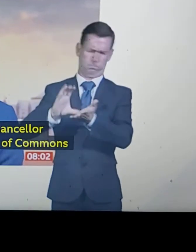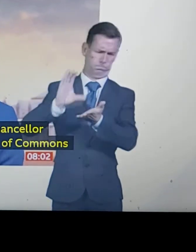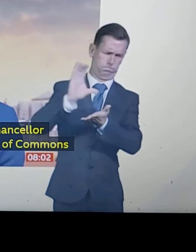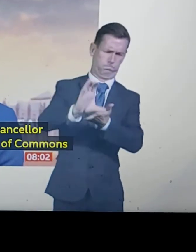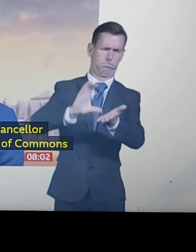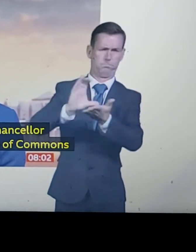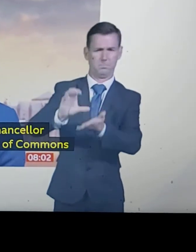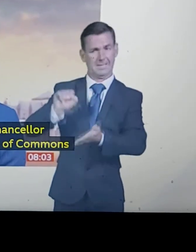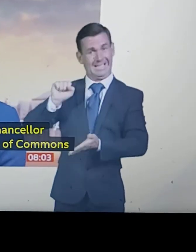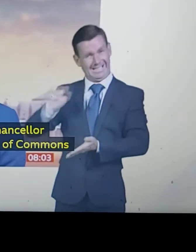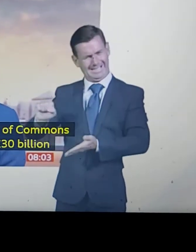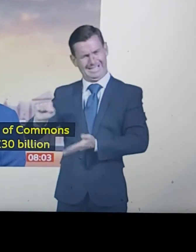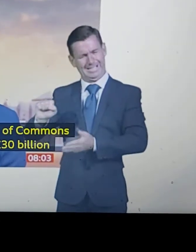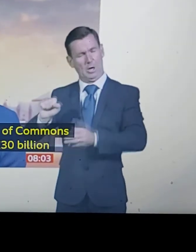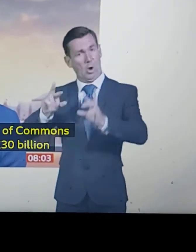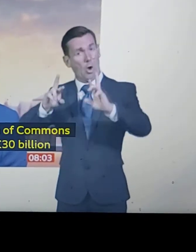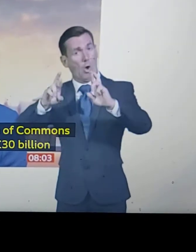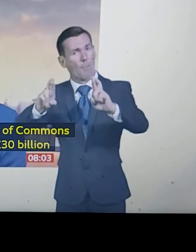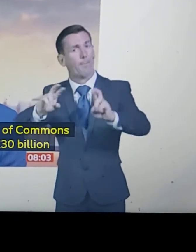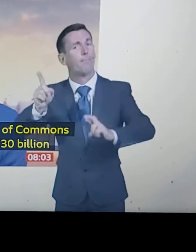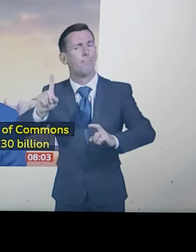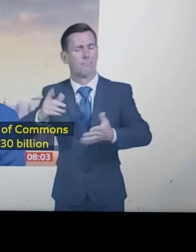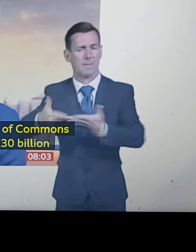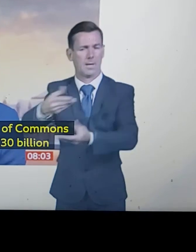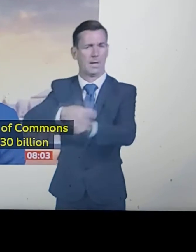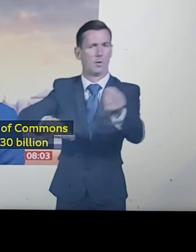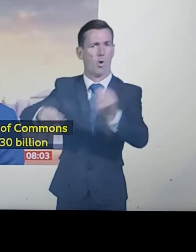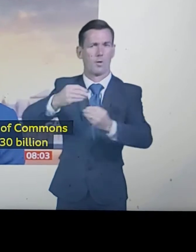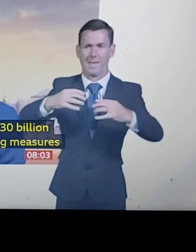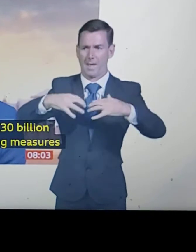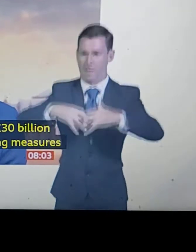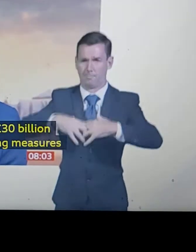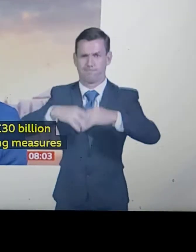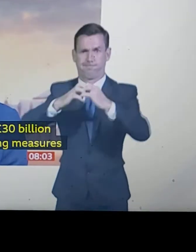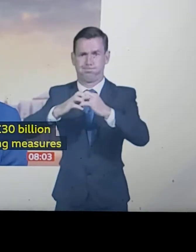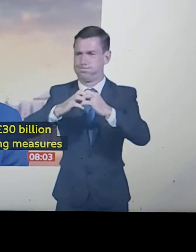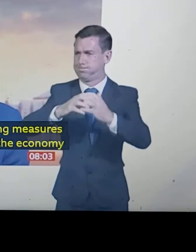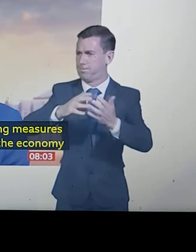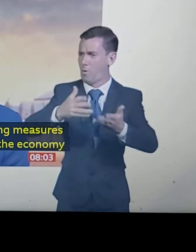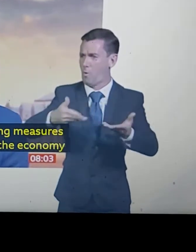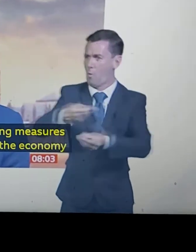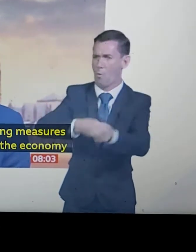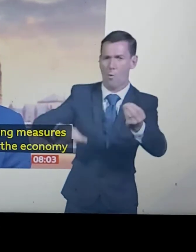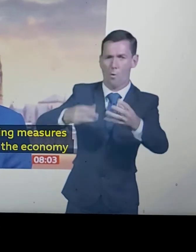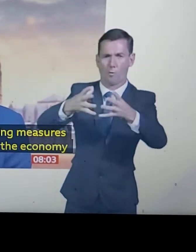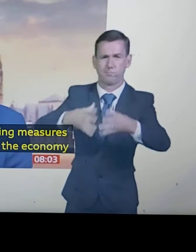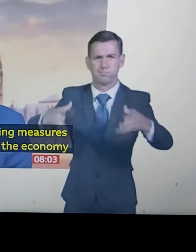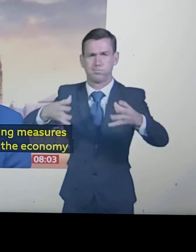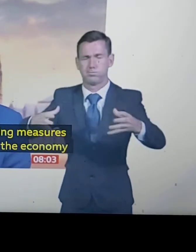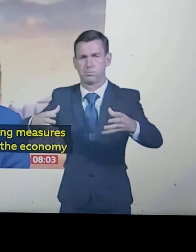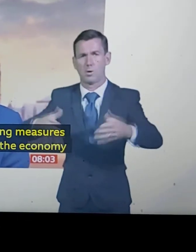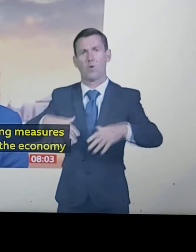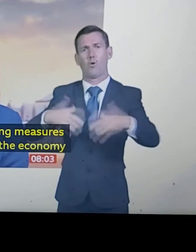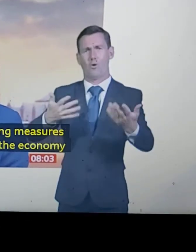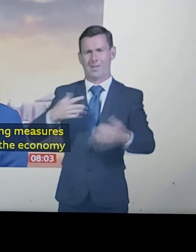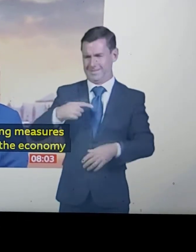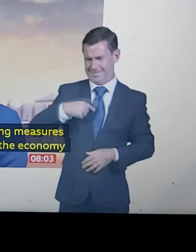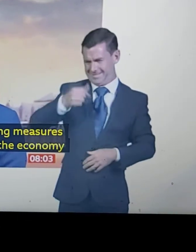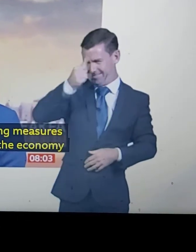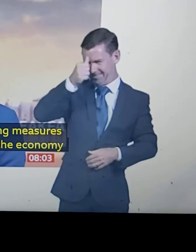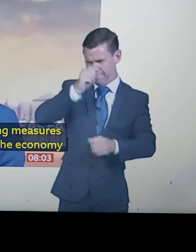he hopes will get the economy up and running again, or at the very least, ease the economic blow from the coronavirus